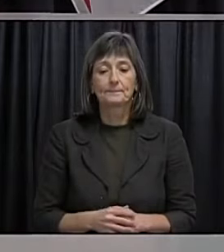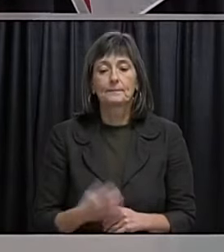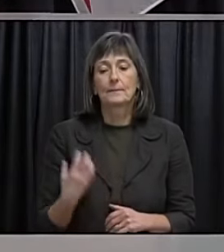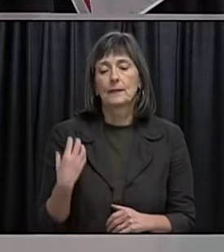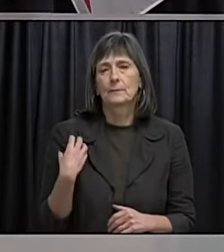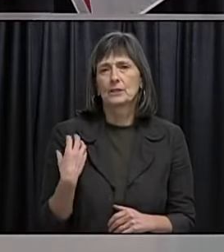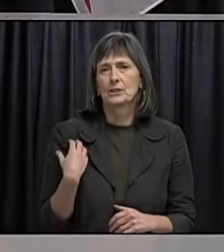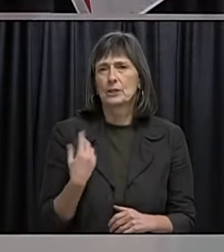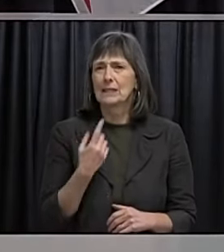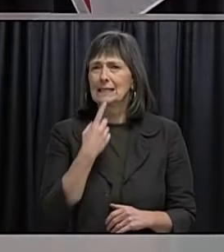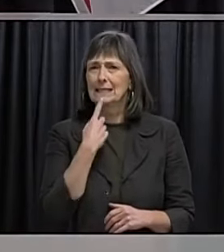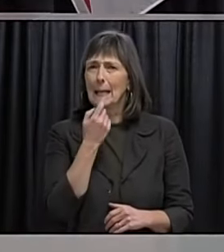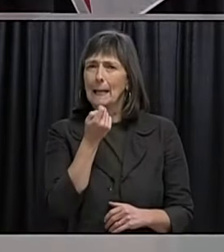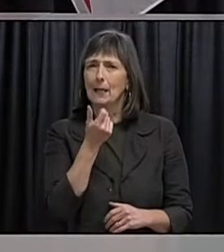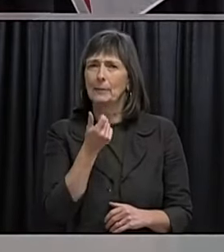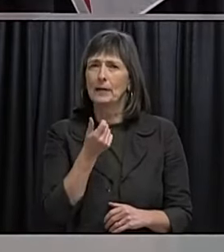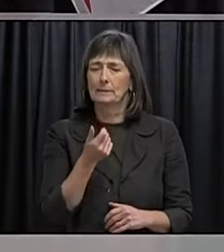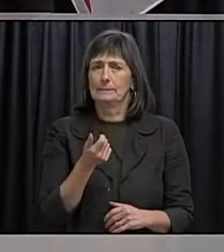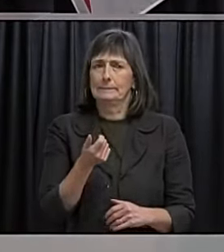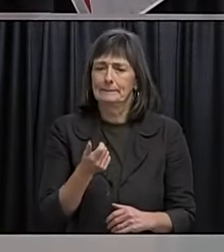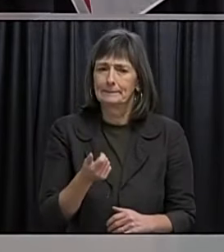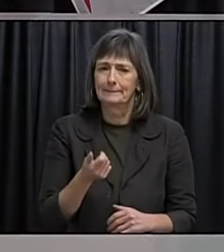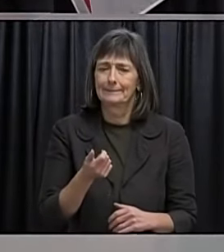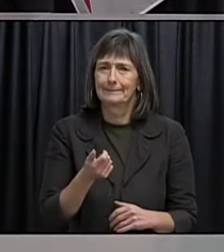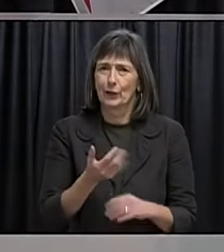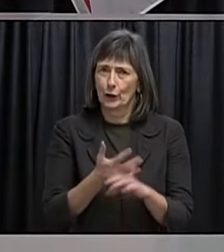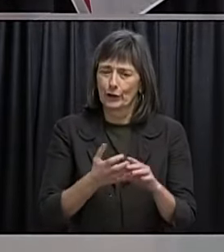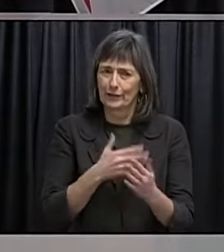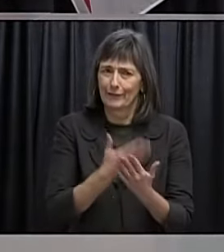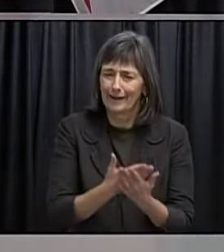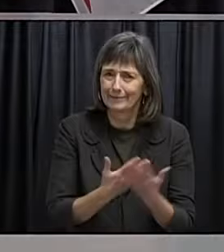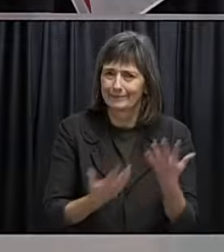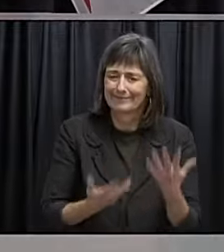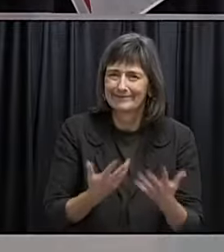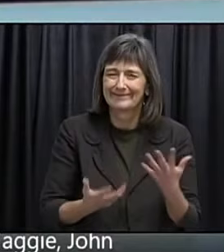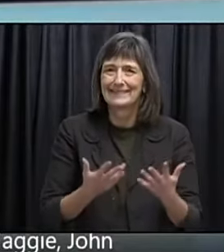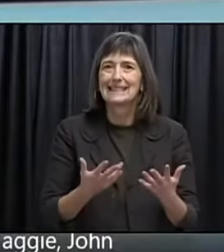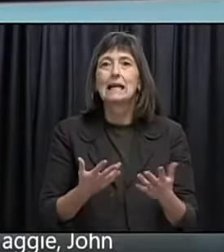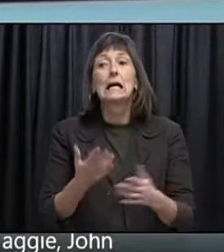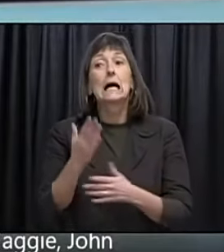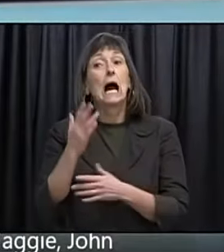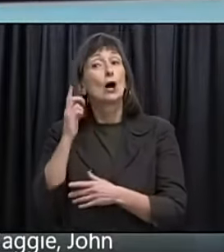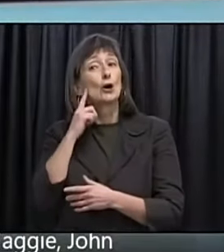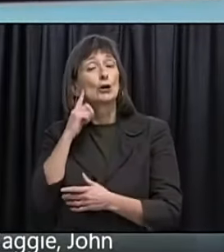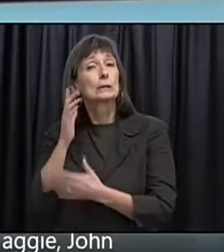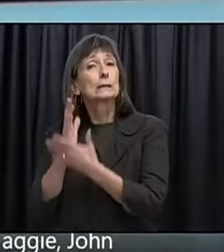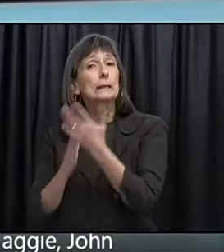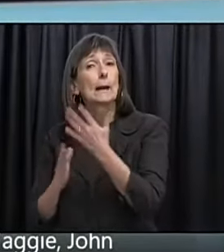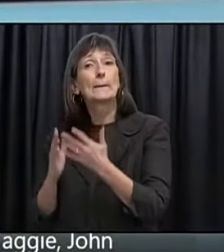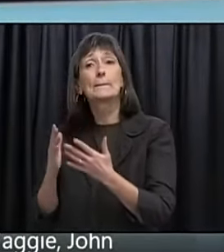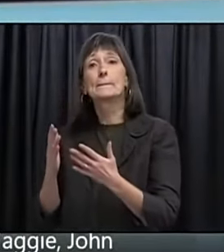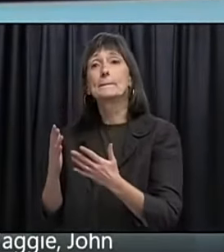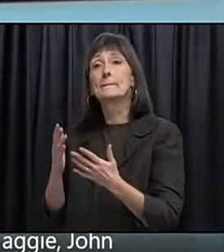mentioned. Some hiccups. In the rollout. I'm hearing. From healthcare workers. Who have ended up. Spending. Hours. hours. On hold. To. To.